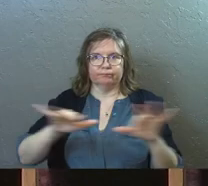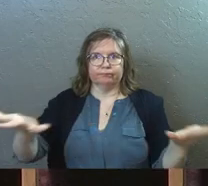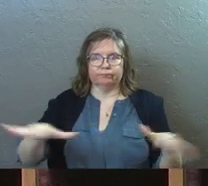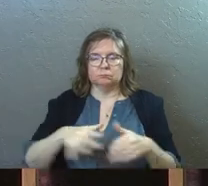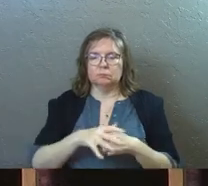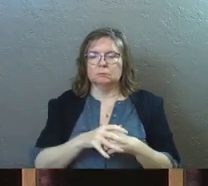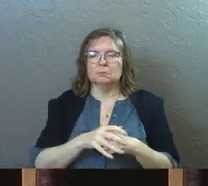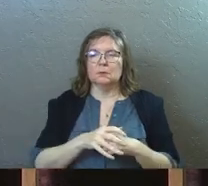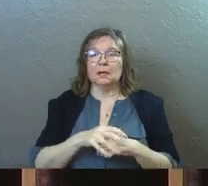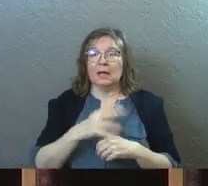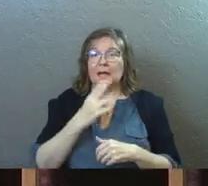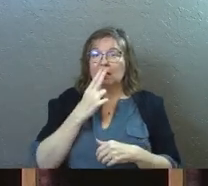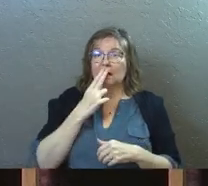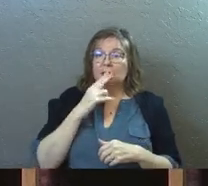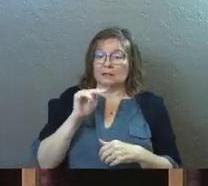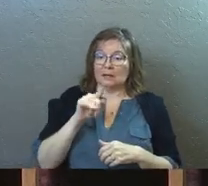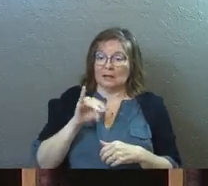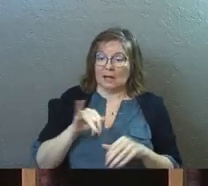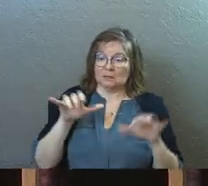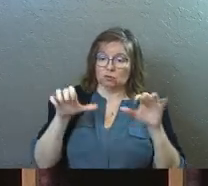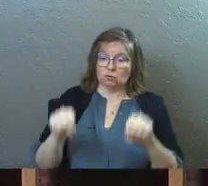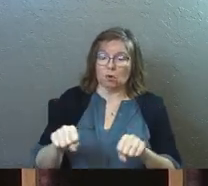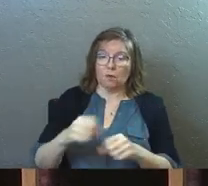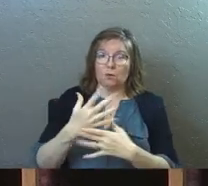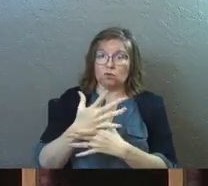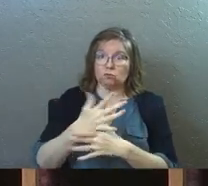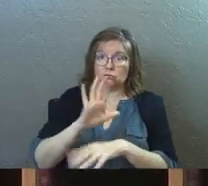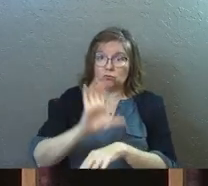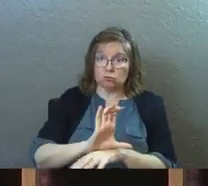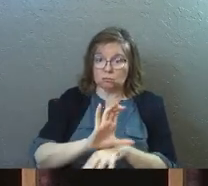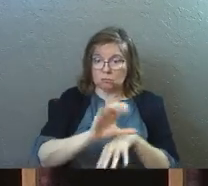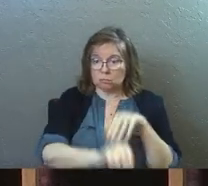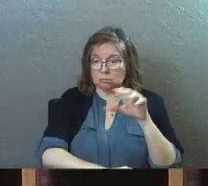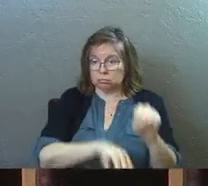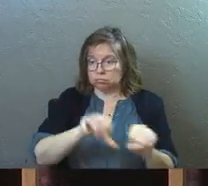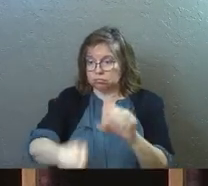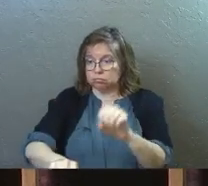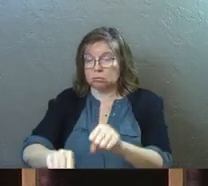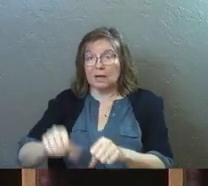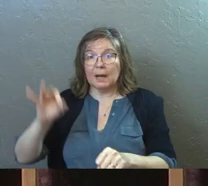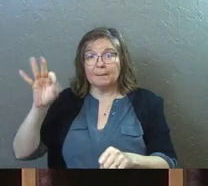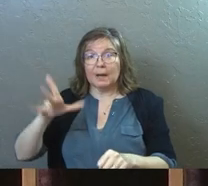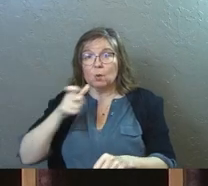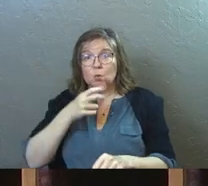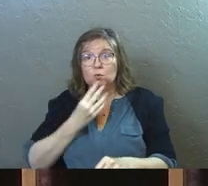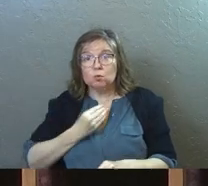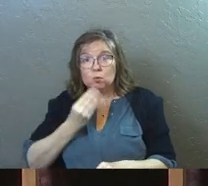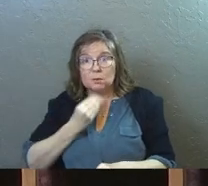The Nazis took over the German churches. Pastors that had Jewish descent